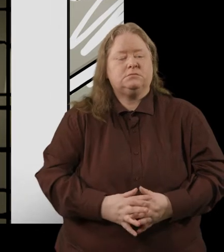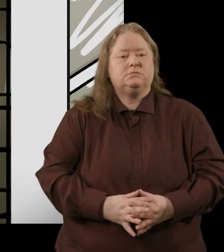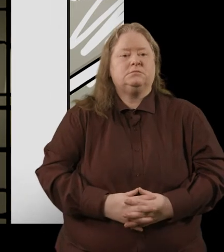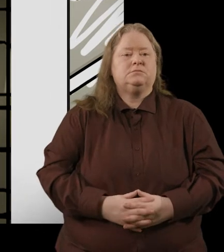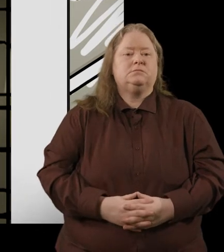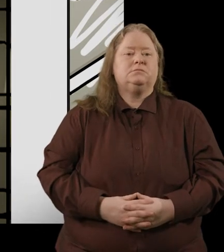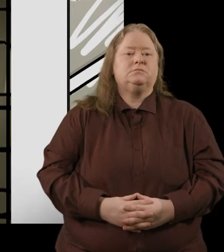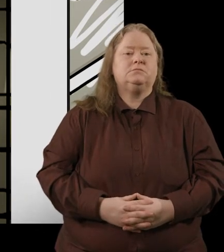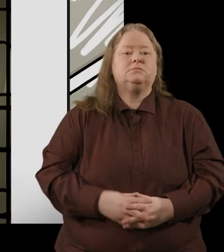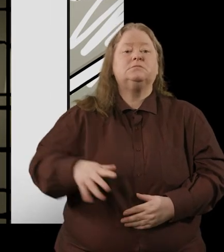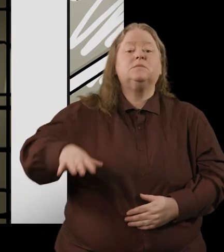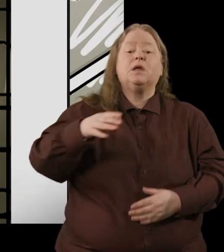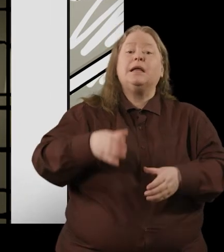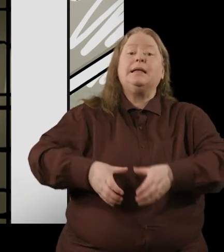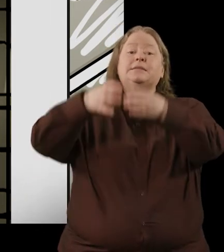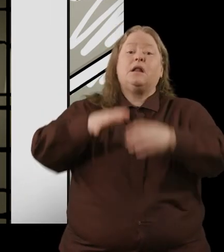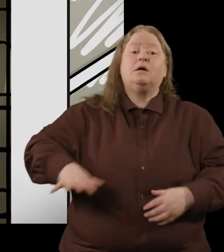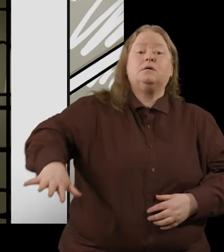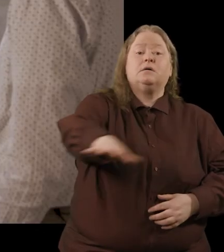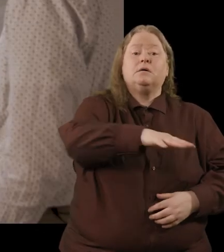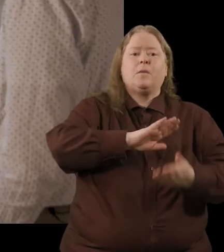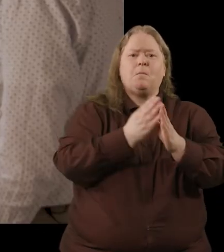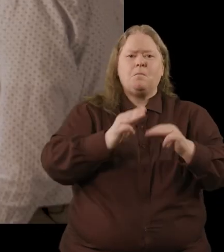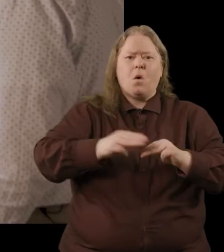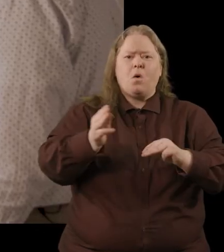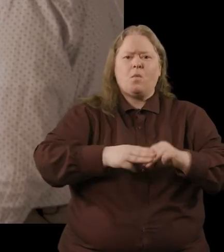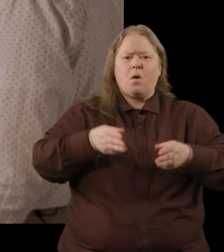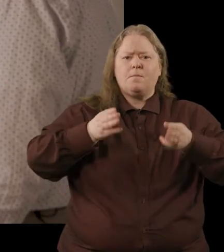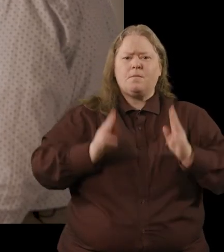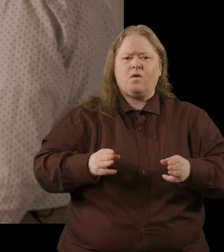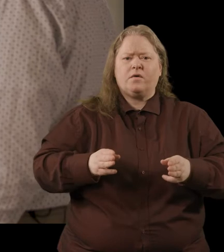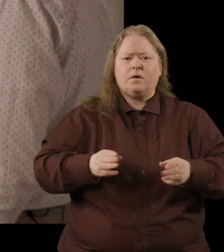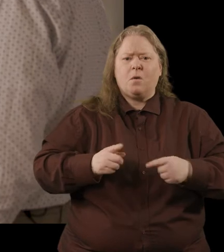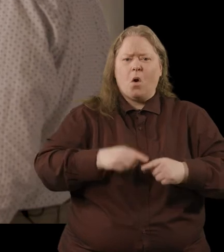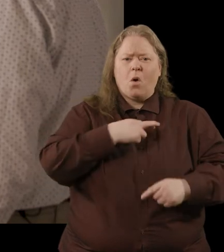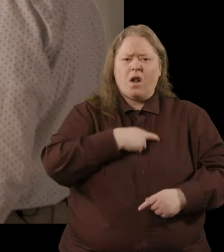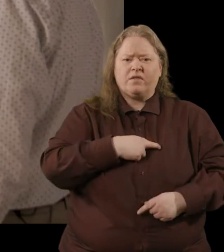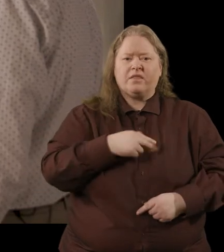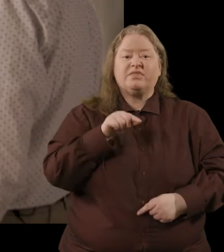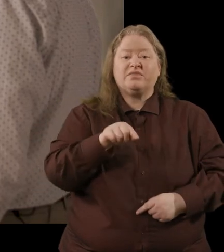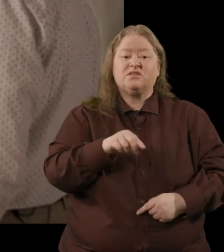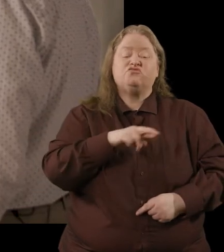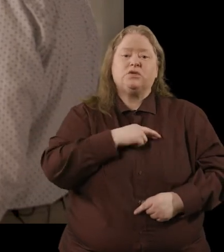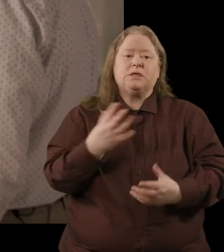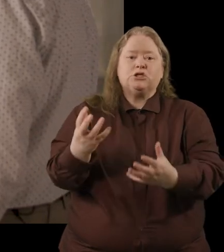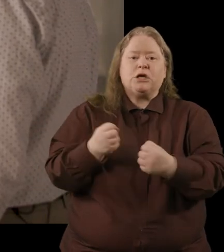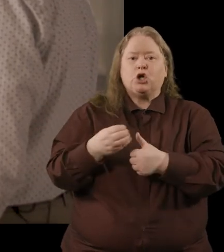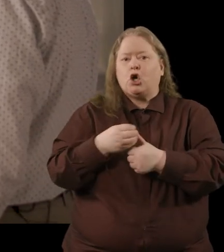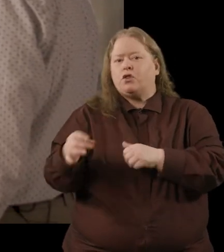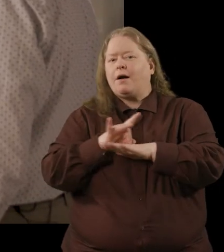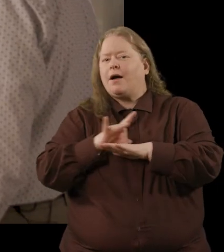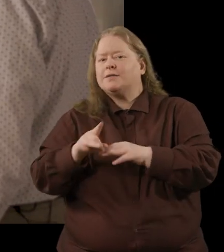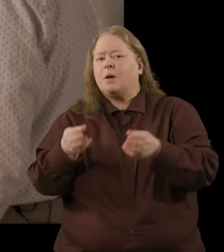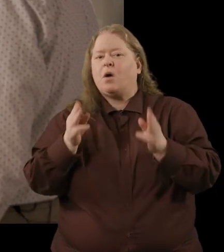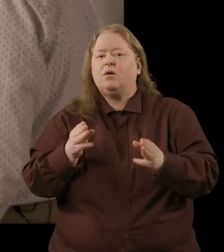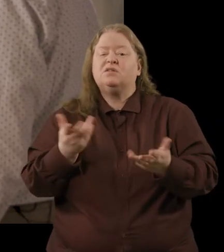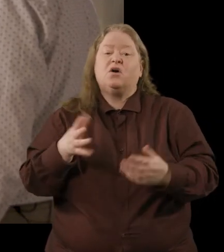liking the site of glendalough then is becoming more powerful more wealthy and that attracts other types of power